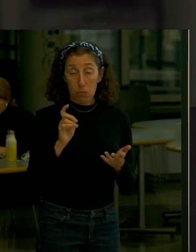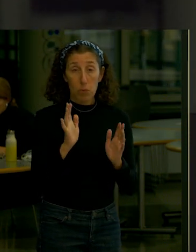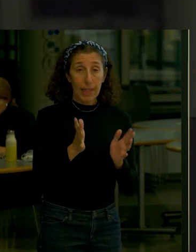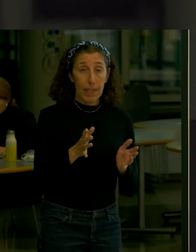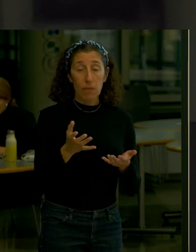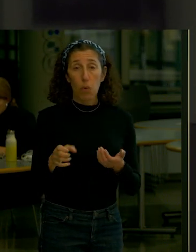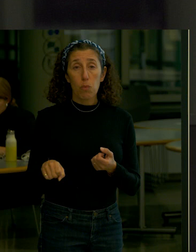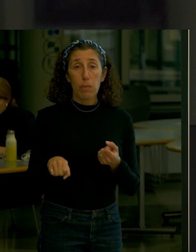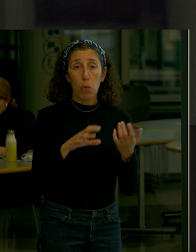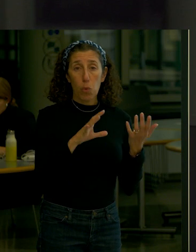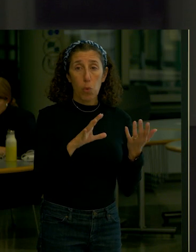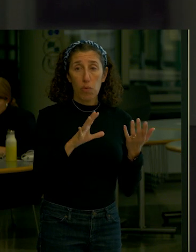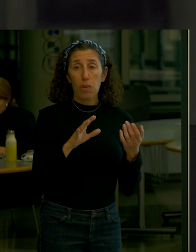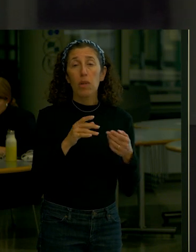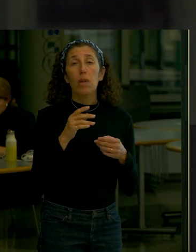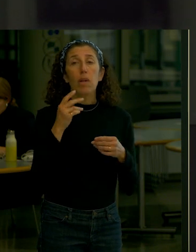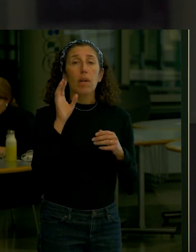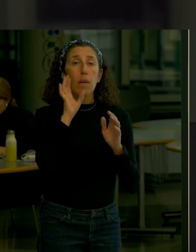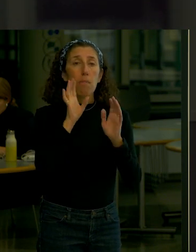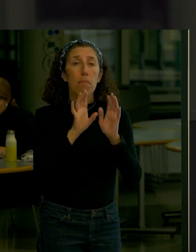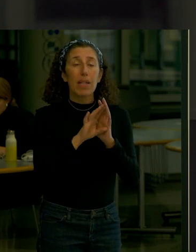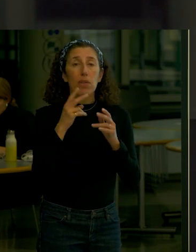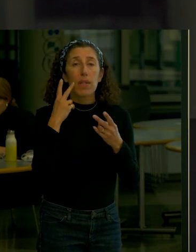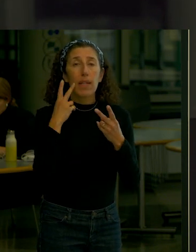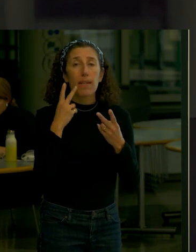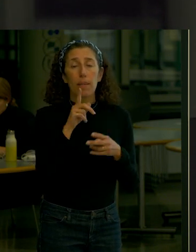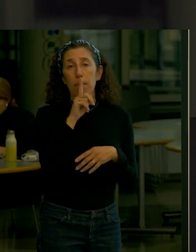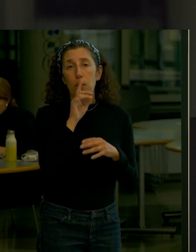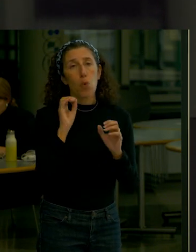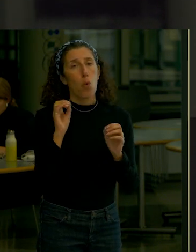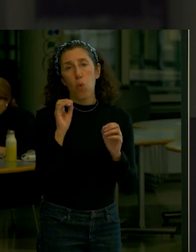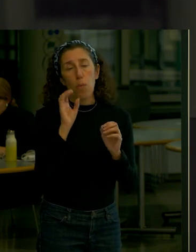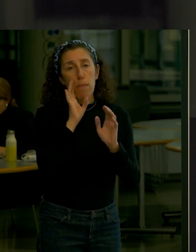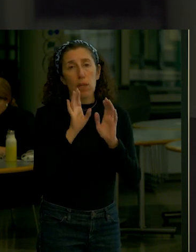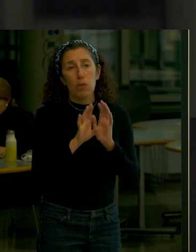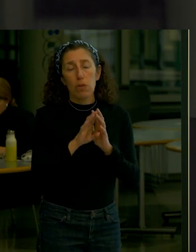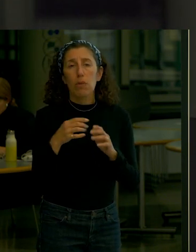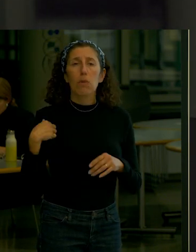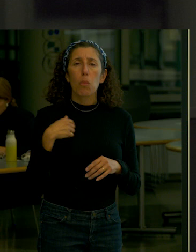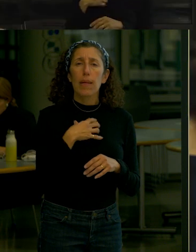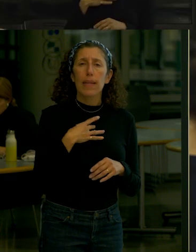not show any of those benches in the picture the benches were very welcomed by the community